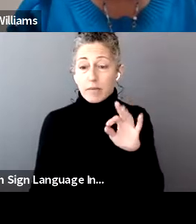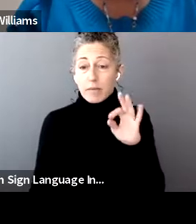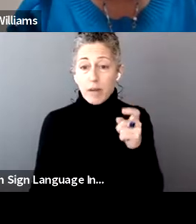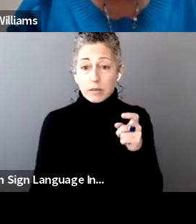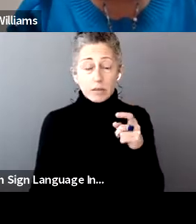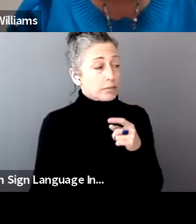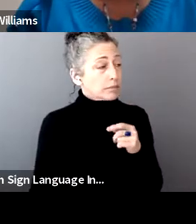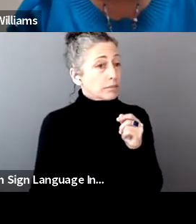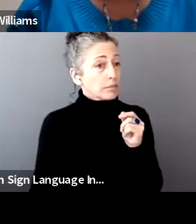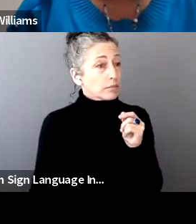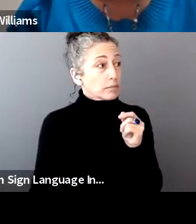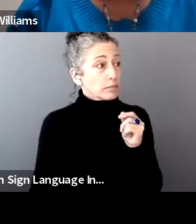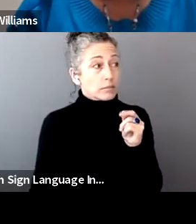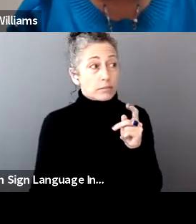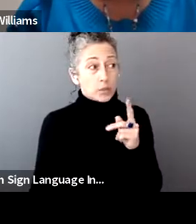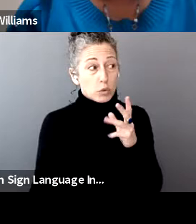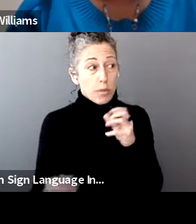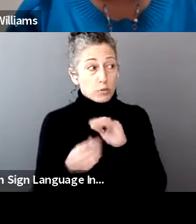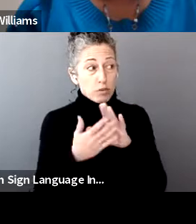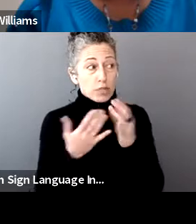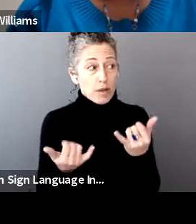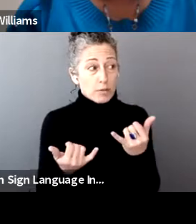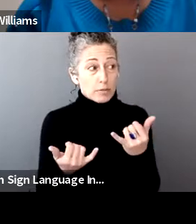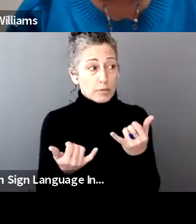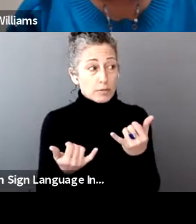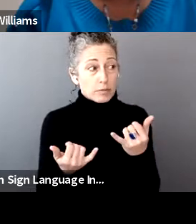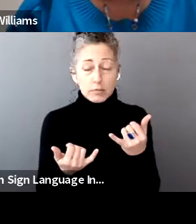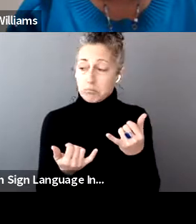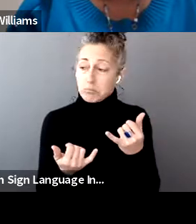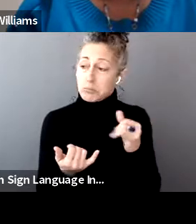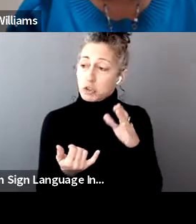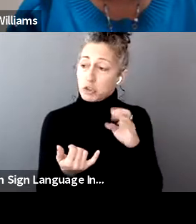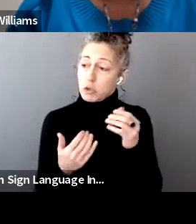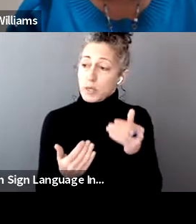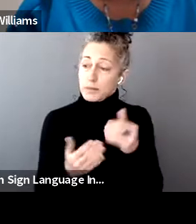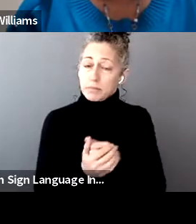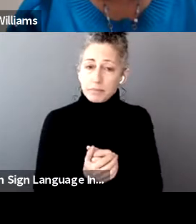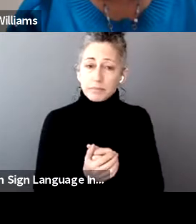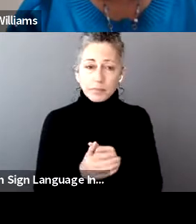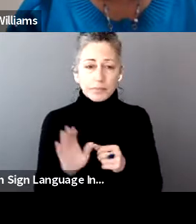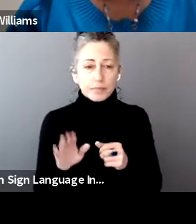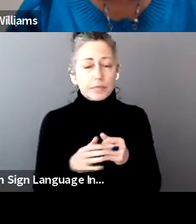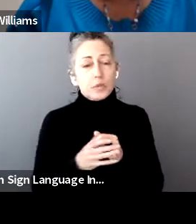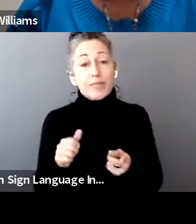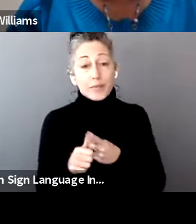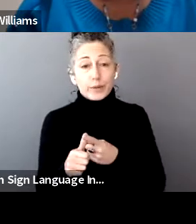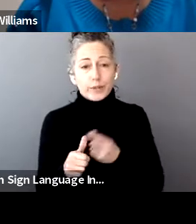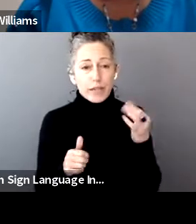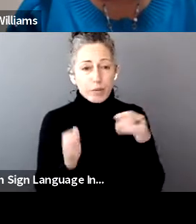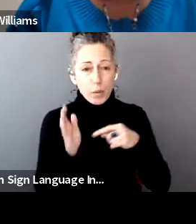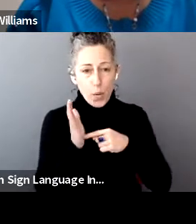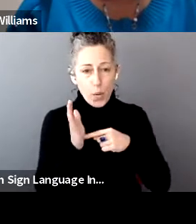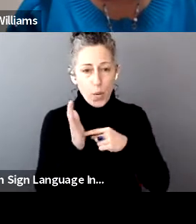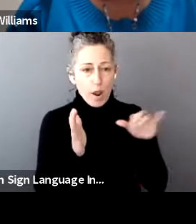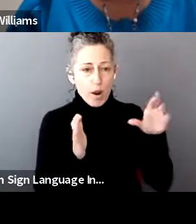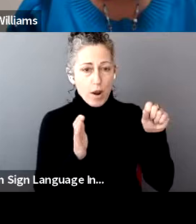Okay. If you would like me to address that now. I believe. Sure, go ahead. Okay. So first of all, if you owe the IRS,